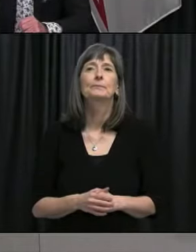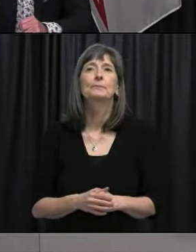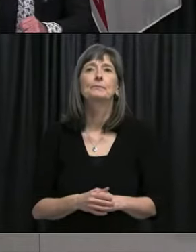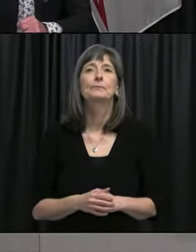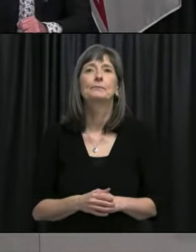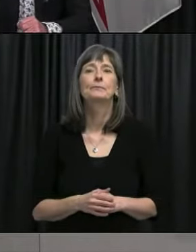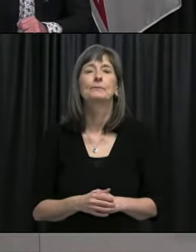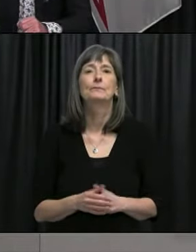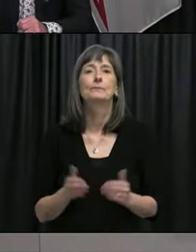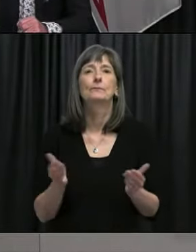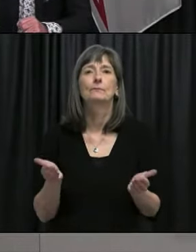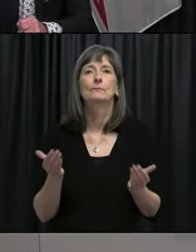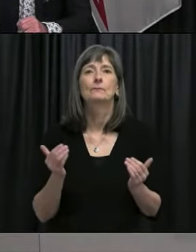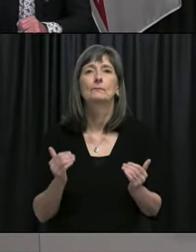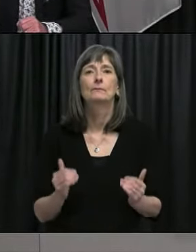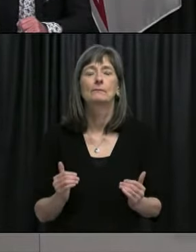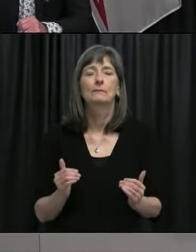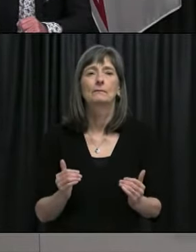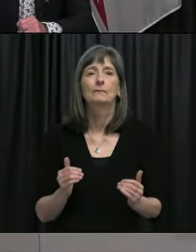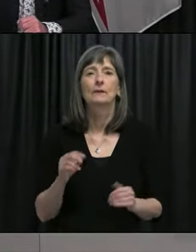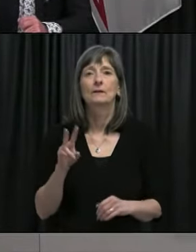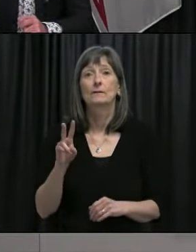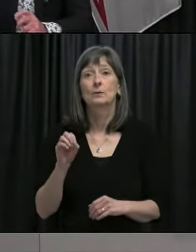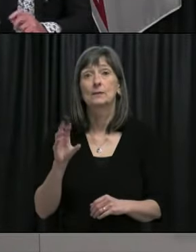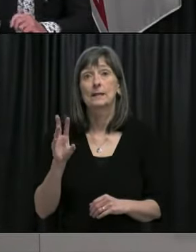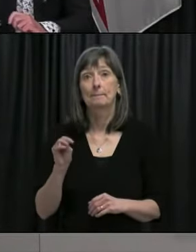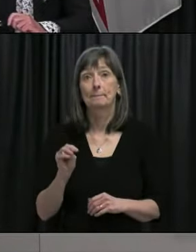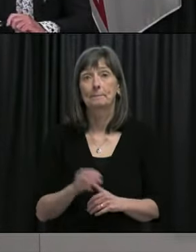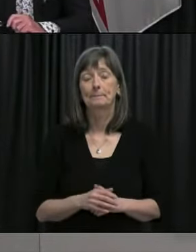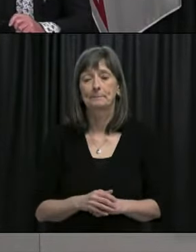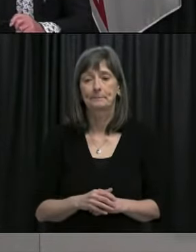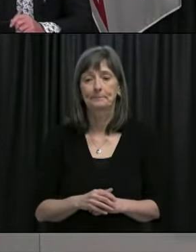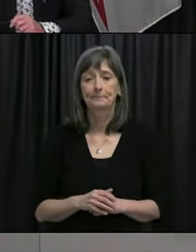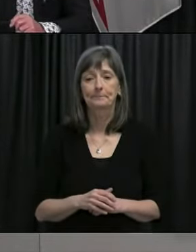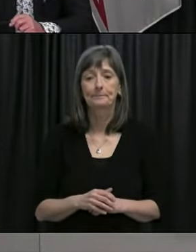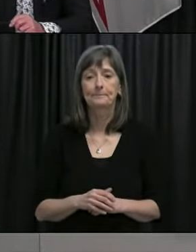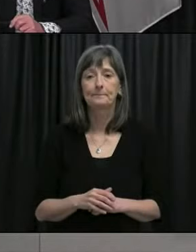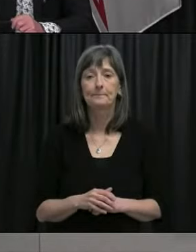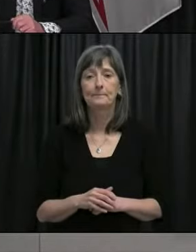Our next questions are from Richard Duggan with VOCN. Please go ahead.